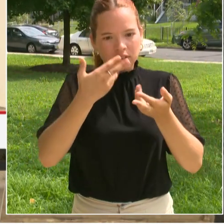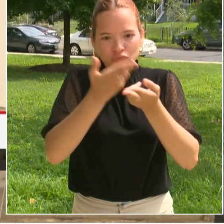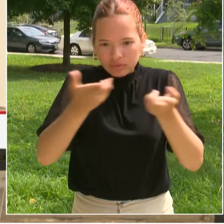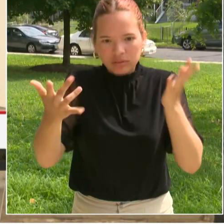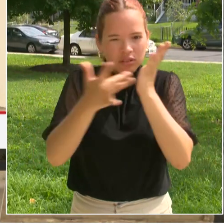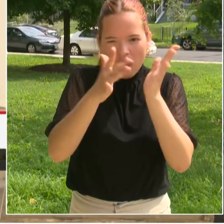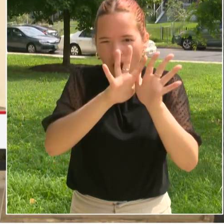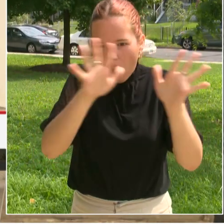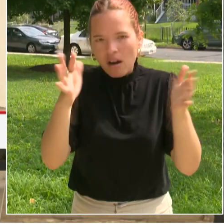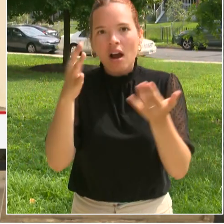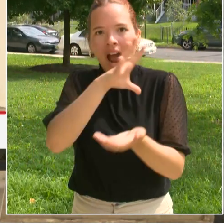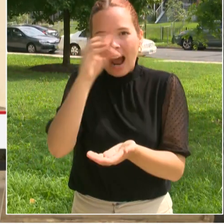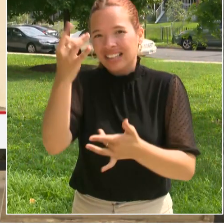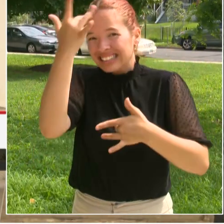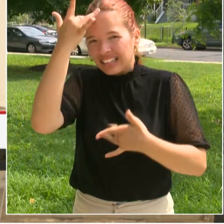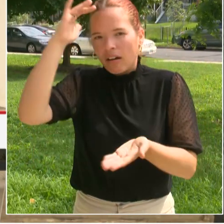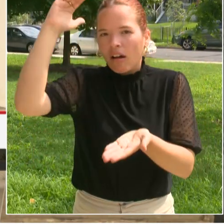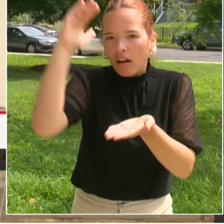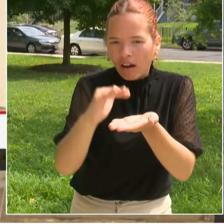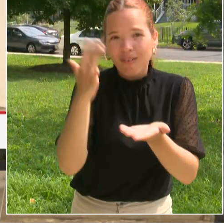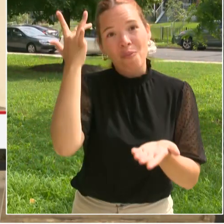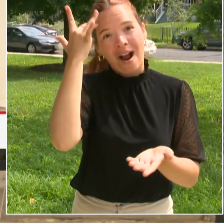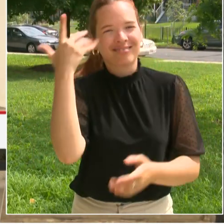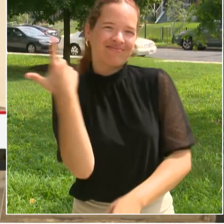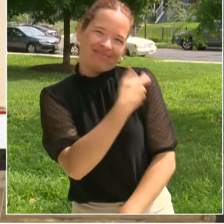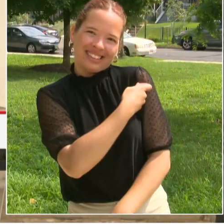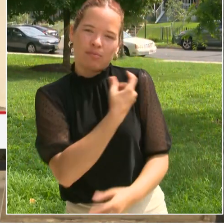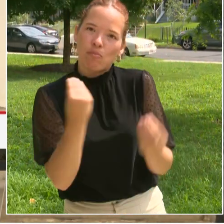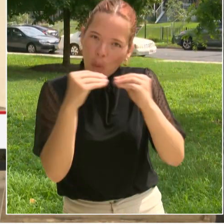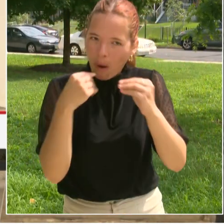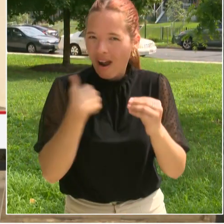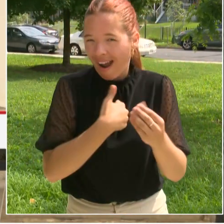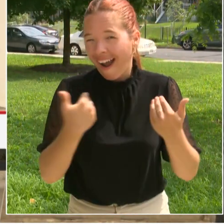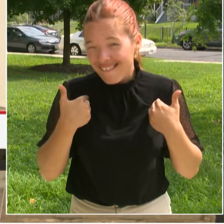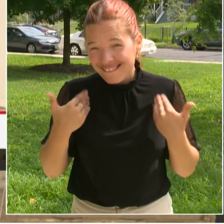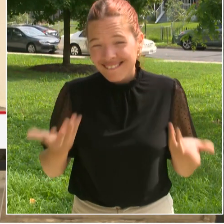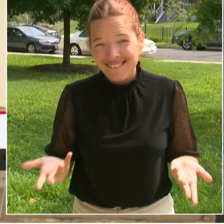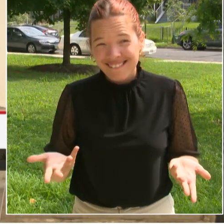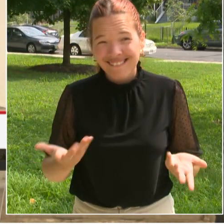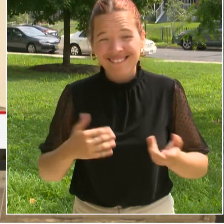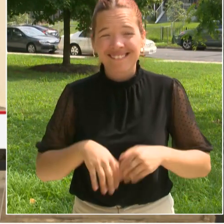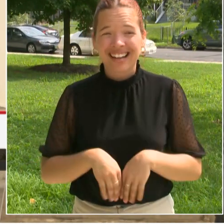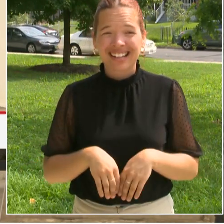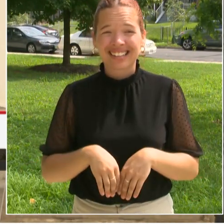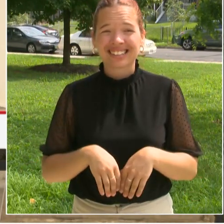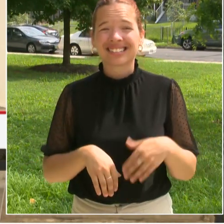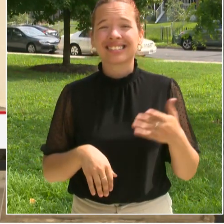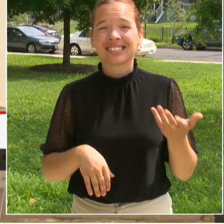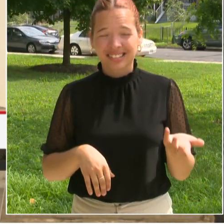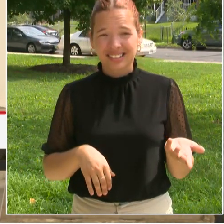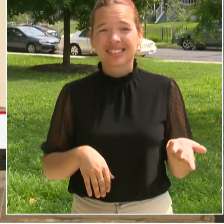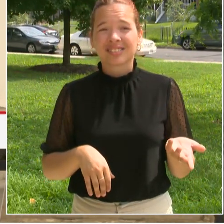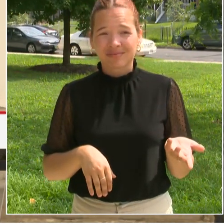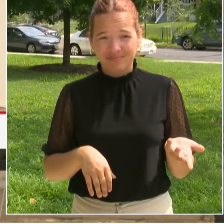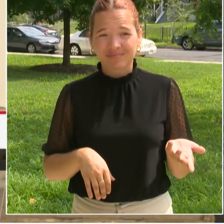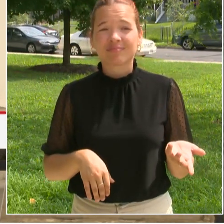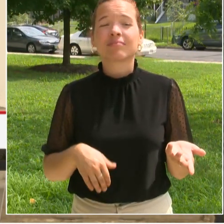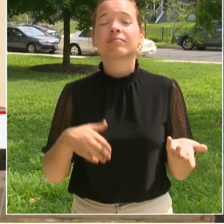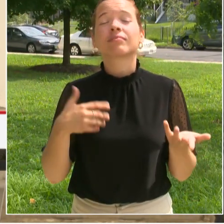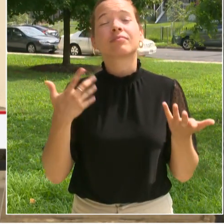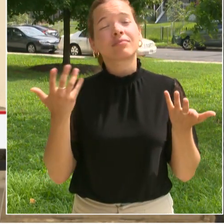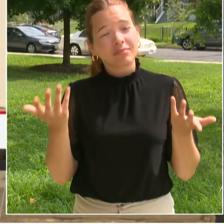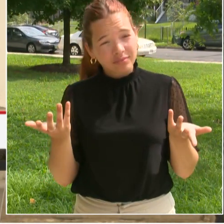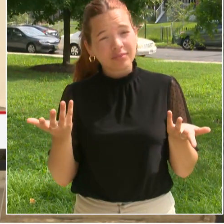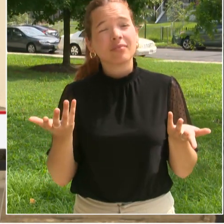So the potential lifesaving vaccines that we want your children to get are best given by their primary care